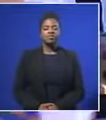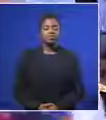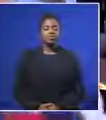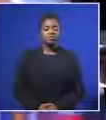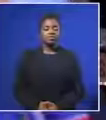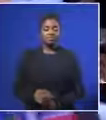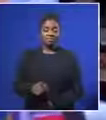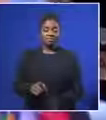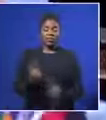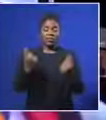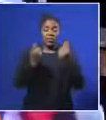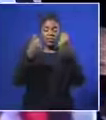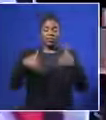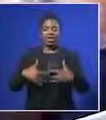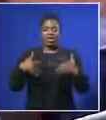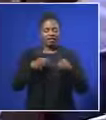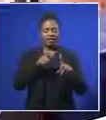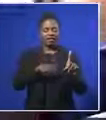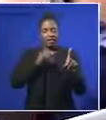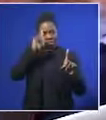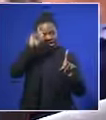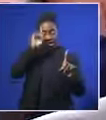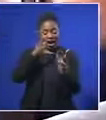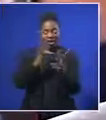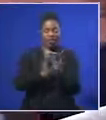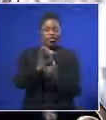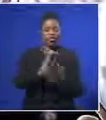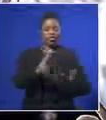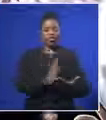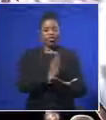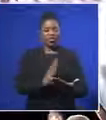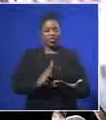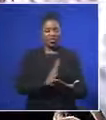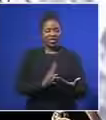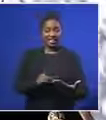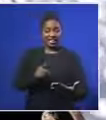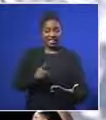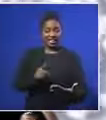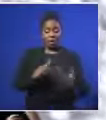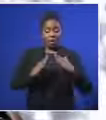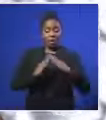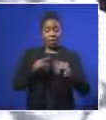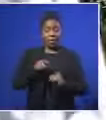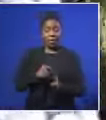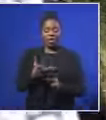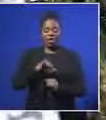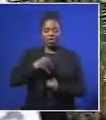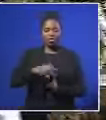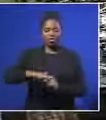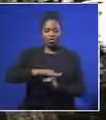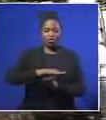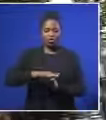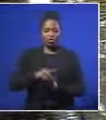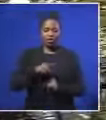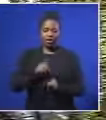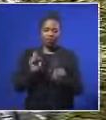Commemorating the life of an icon through music. And it's Nelson Mandela's former home in Houghton that's